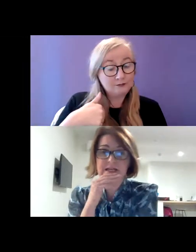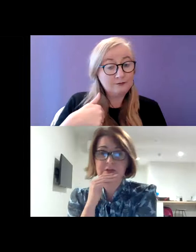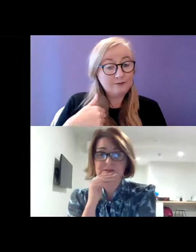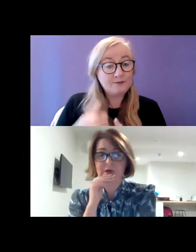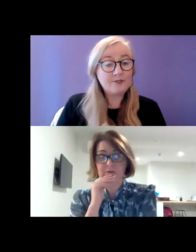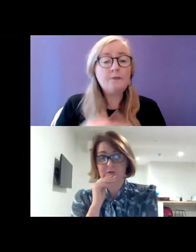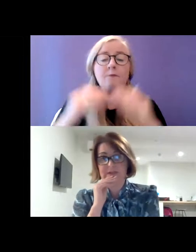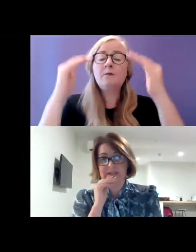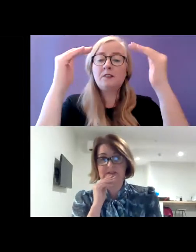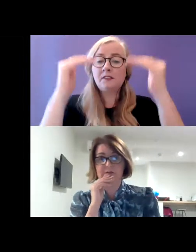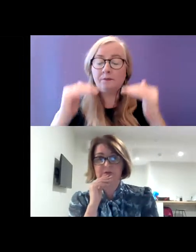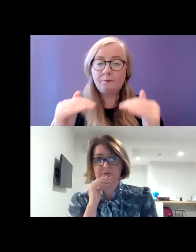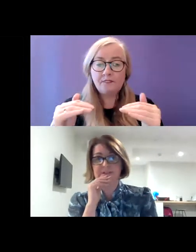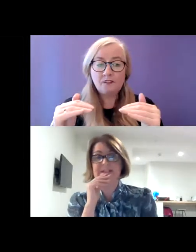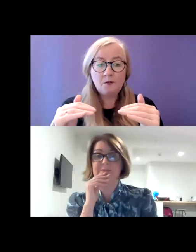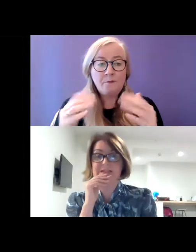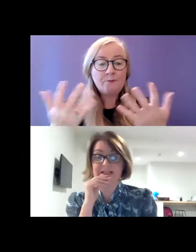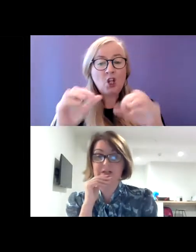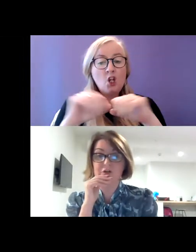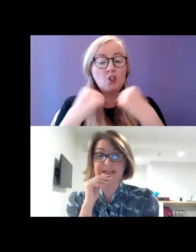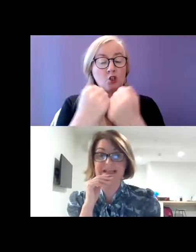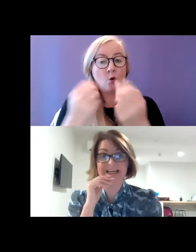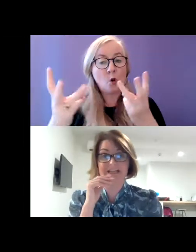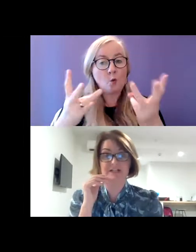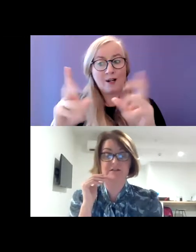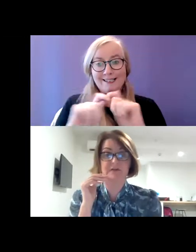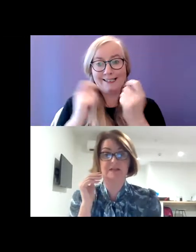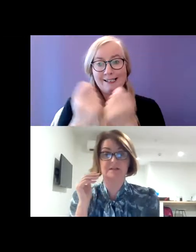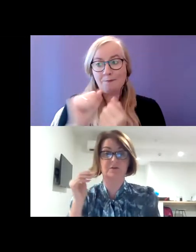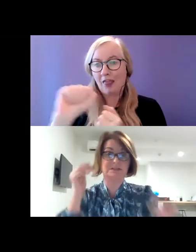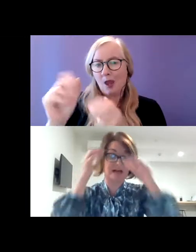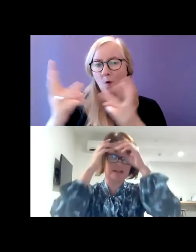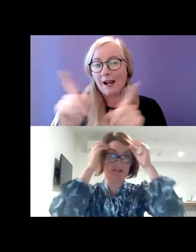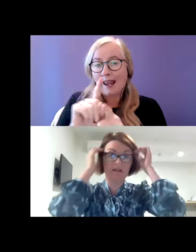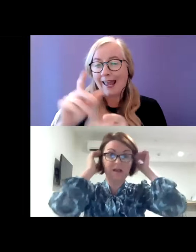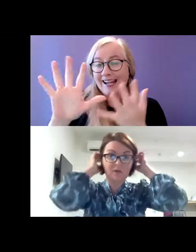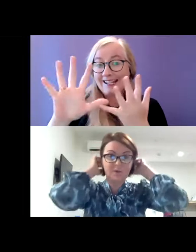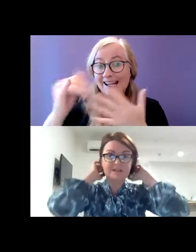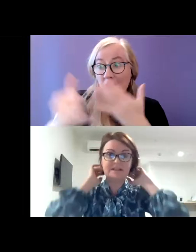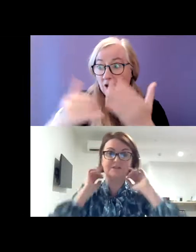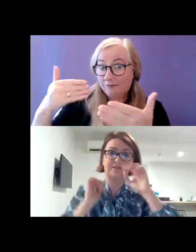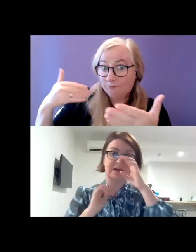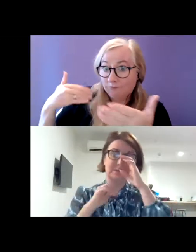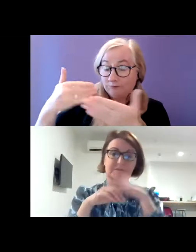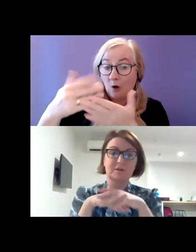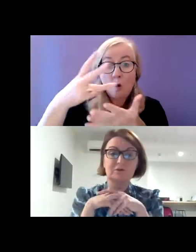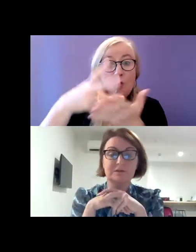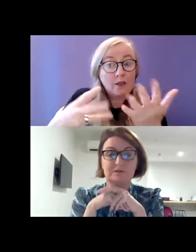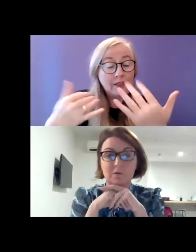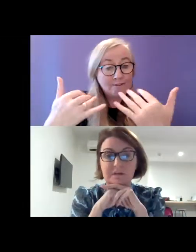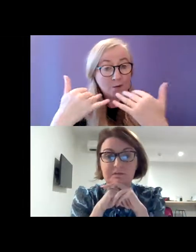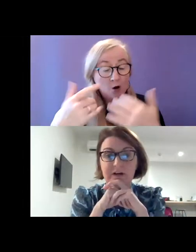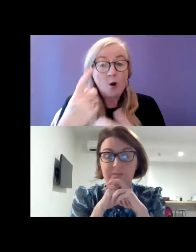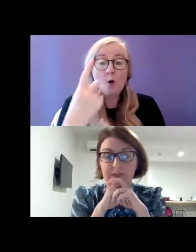In terms of the work that the social work team did in looking at 10 years of caseload data, what they did find was there was